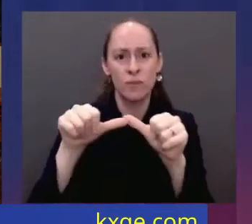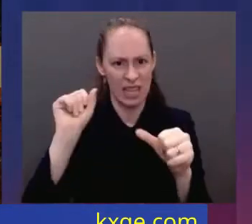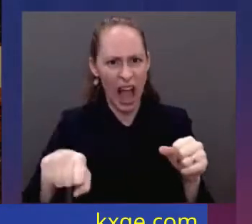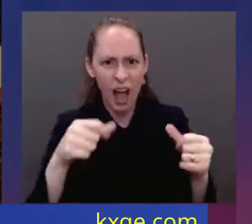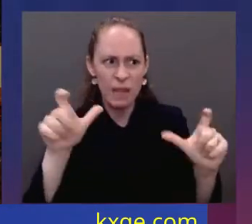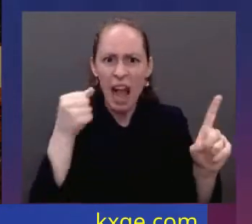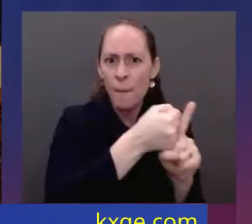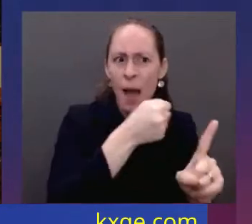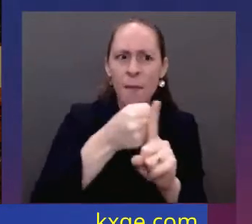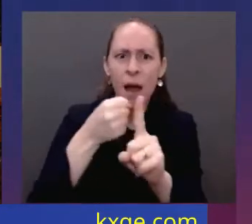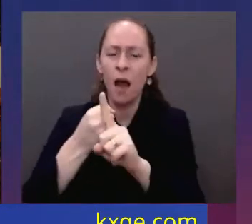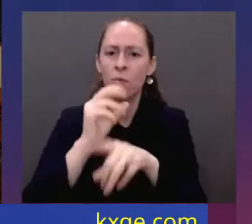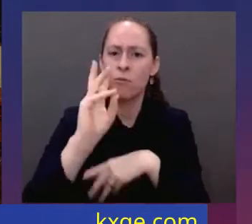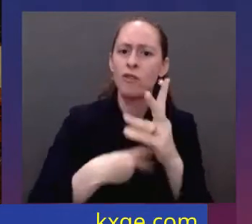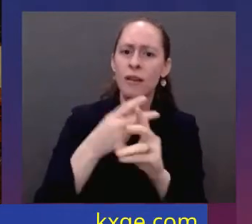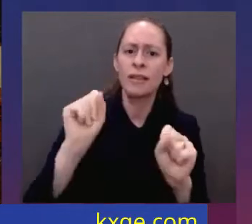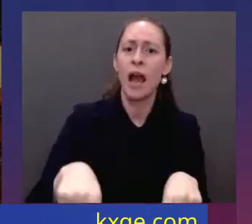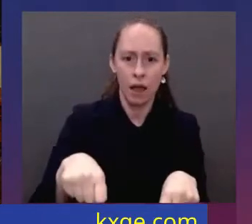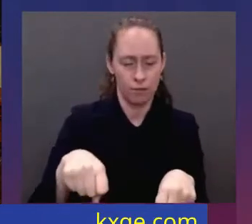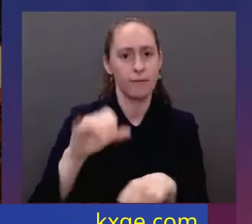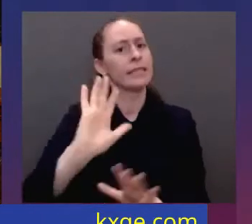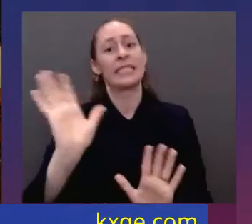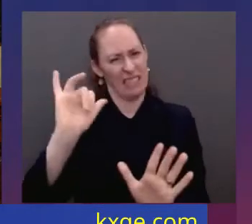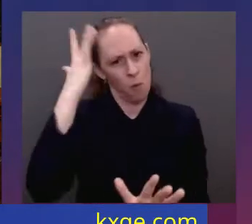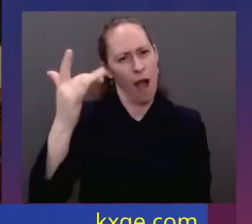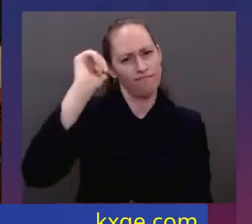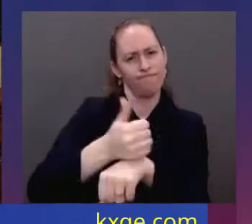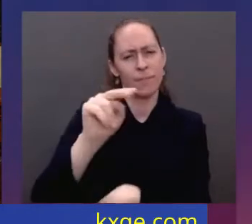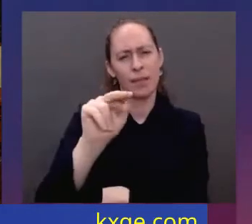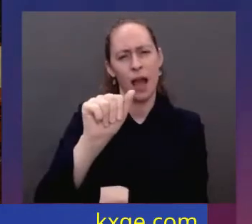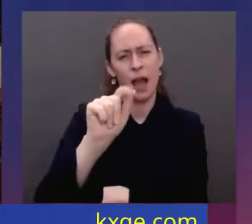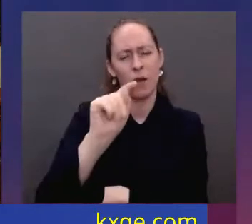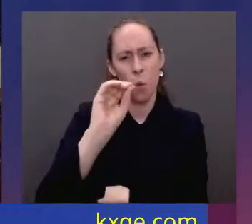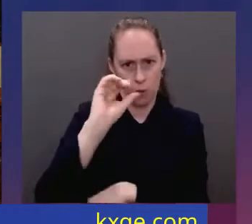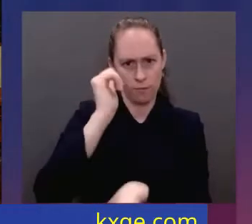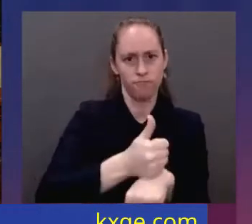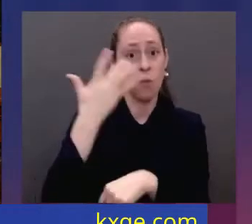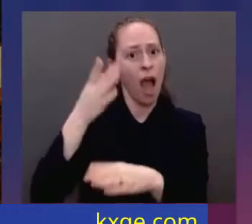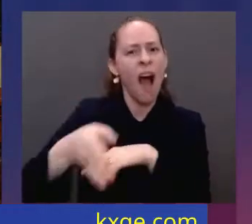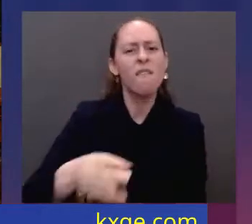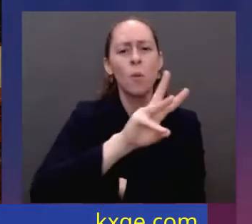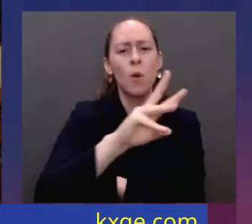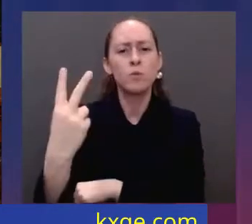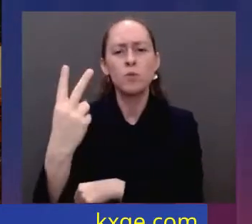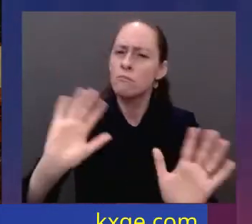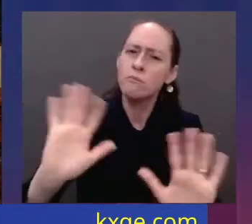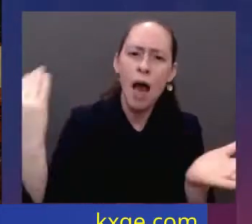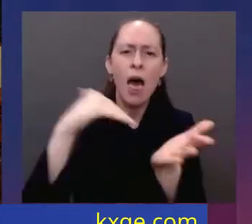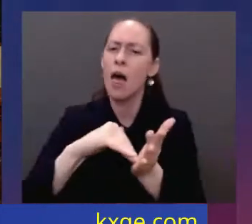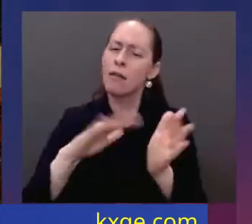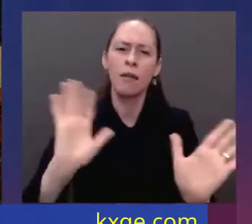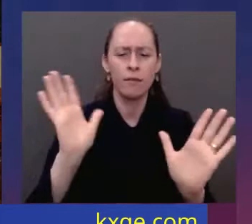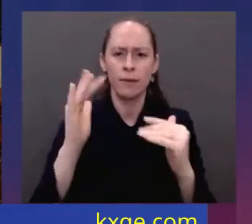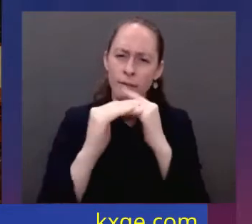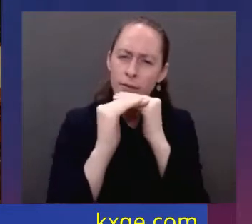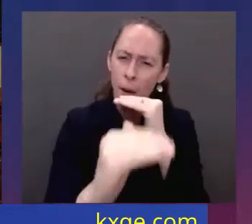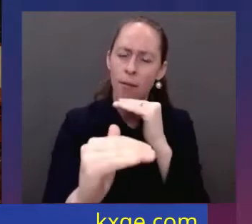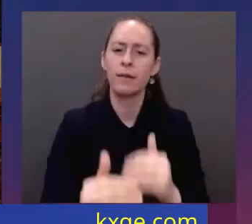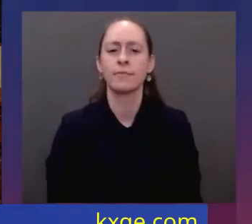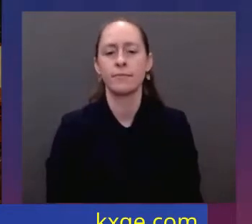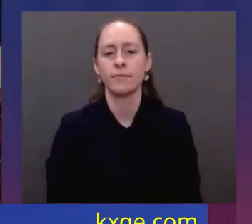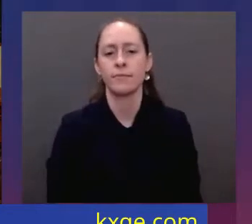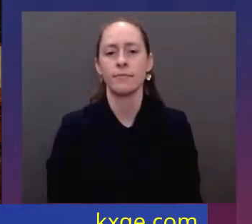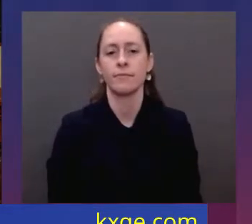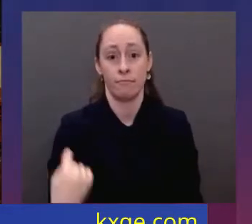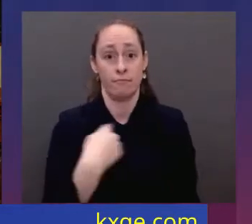created to secure peace and stability in Europe after World War II. The United States is a member, along with 29 other nations. It matters. American